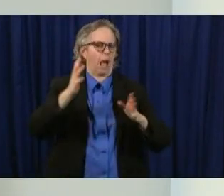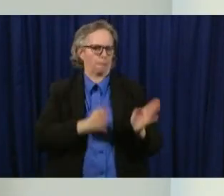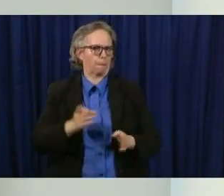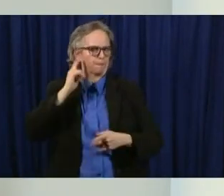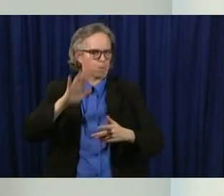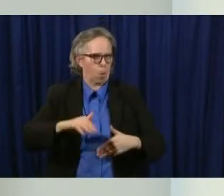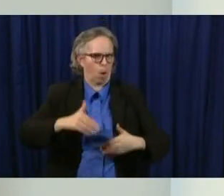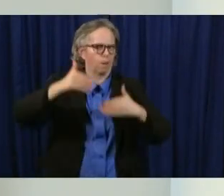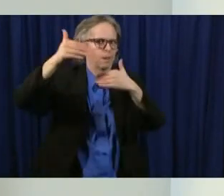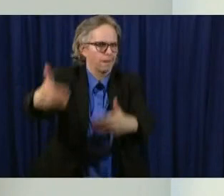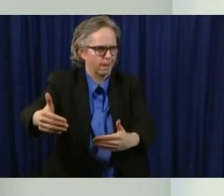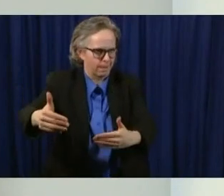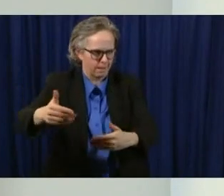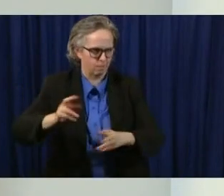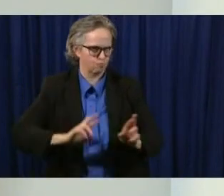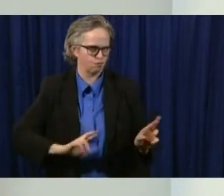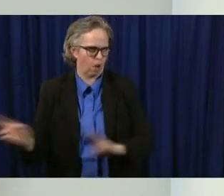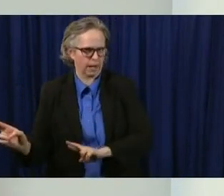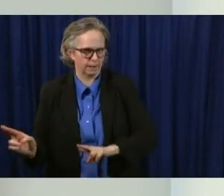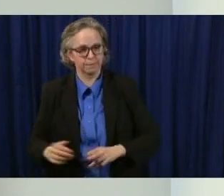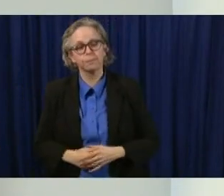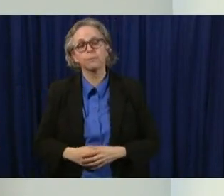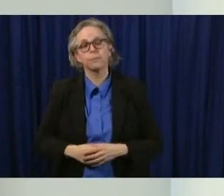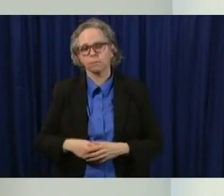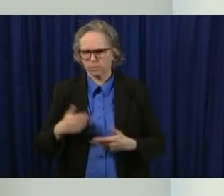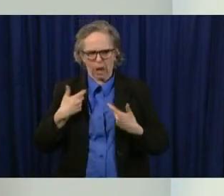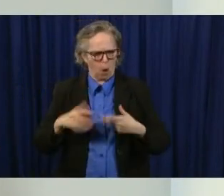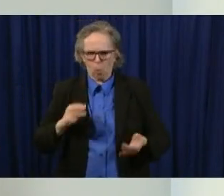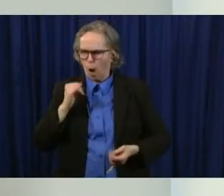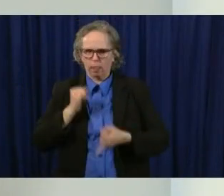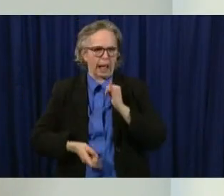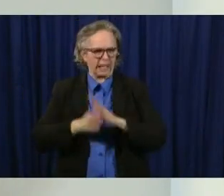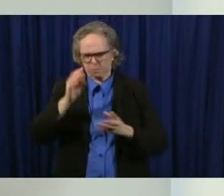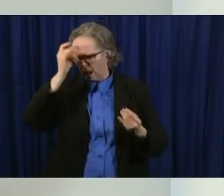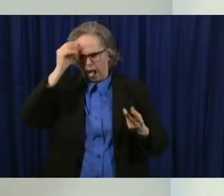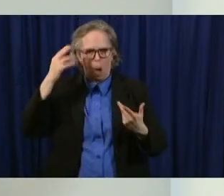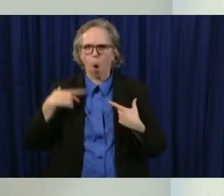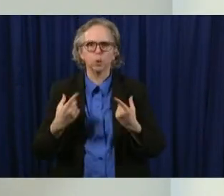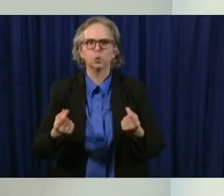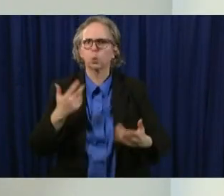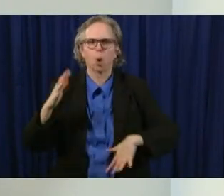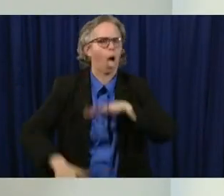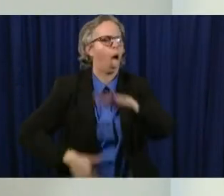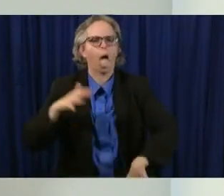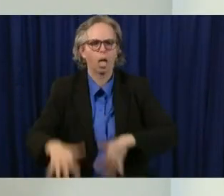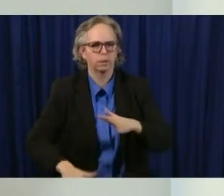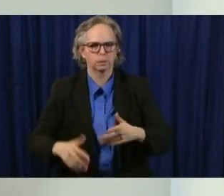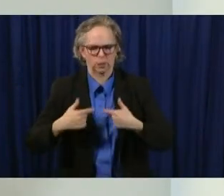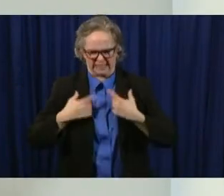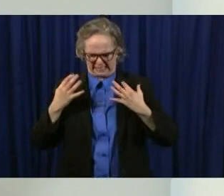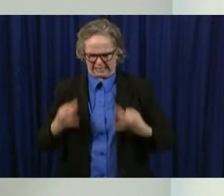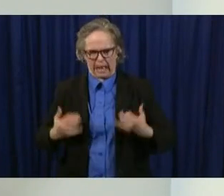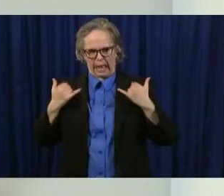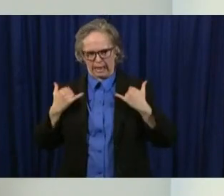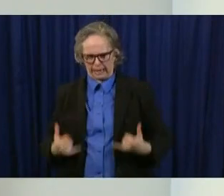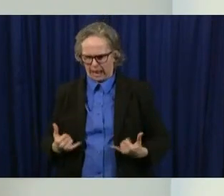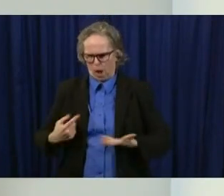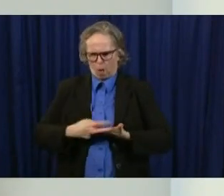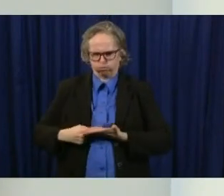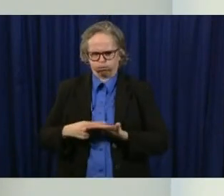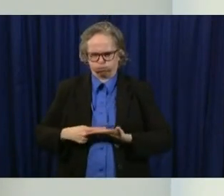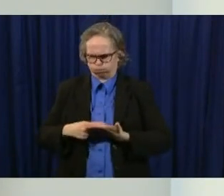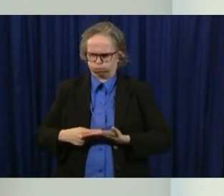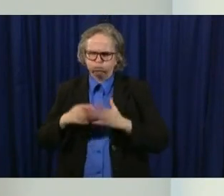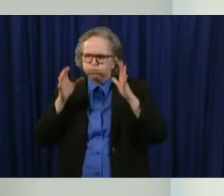that we don't have to think about what this should look like that we have heard the voices that we have buy-in on it and and we're ready